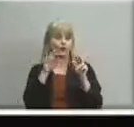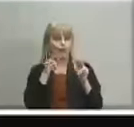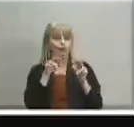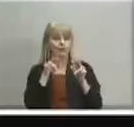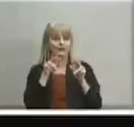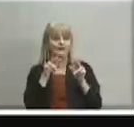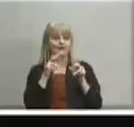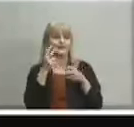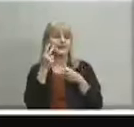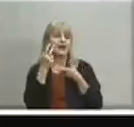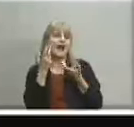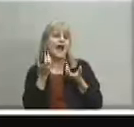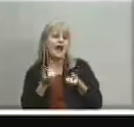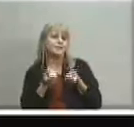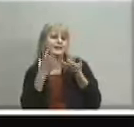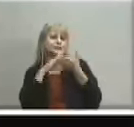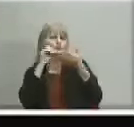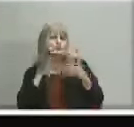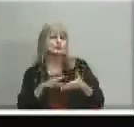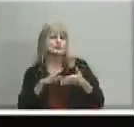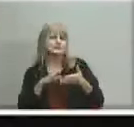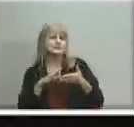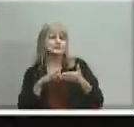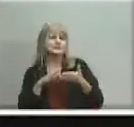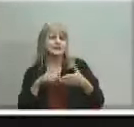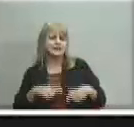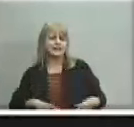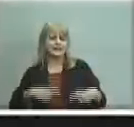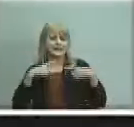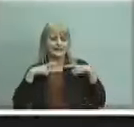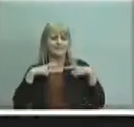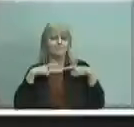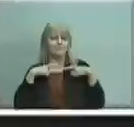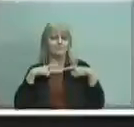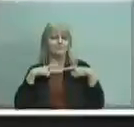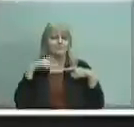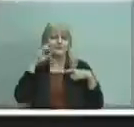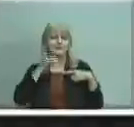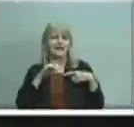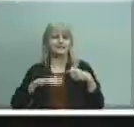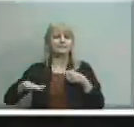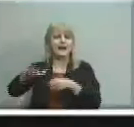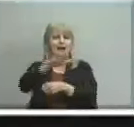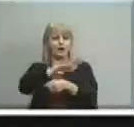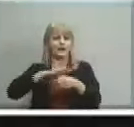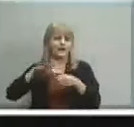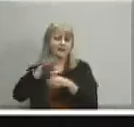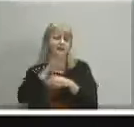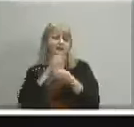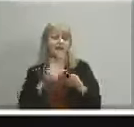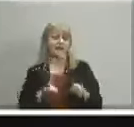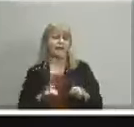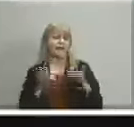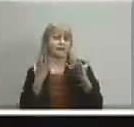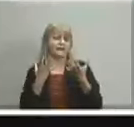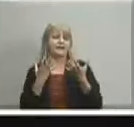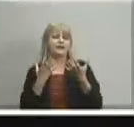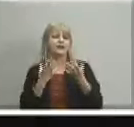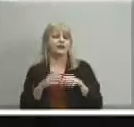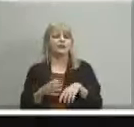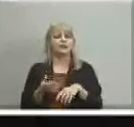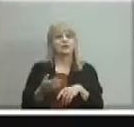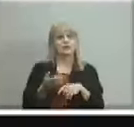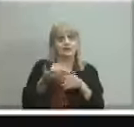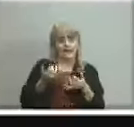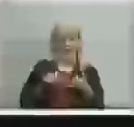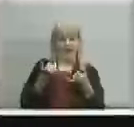the student population that lives within that proposed boundary from 2015 and when we look at